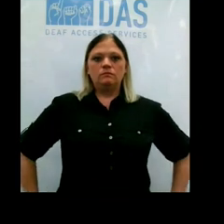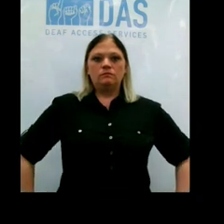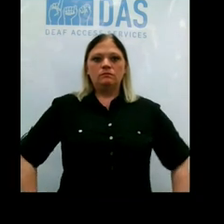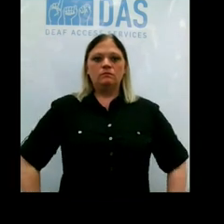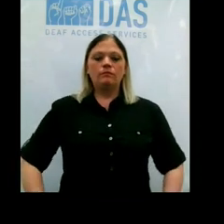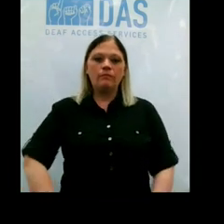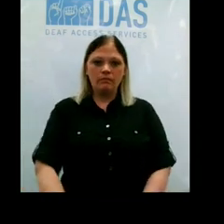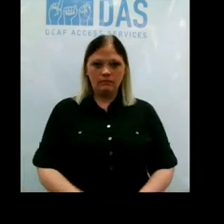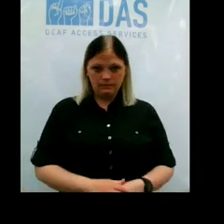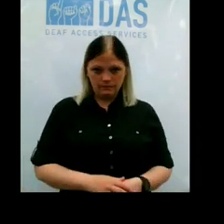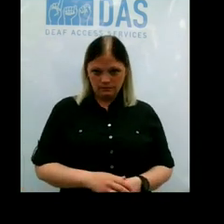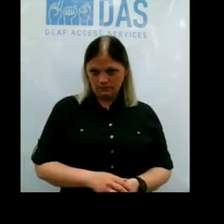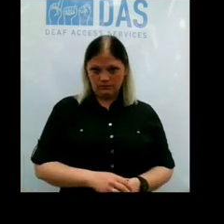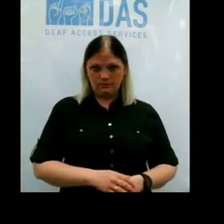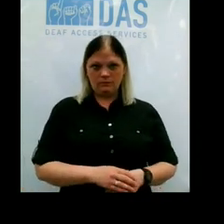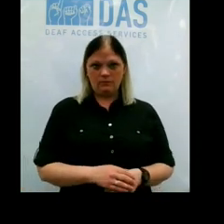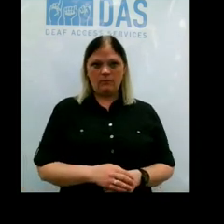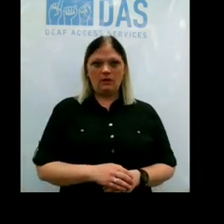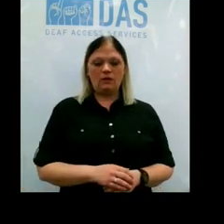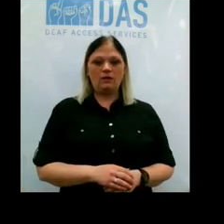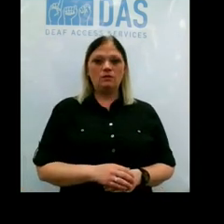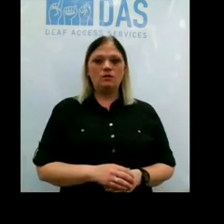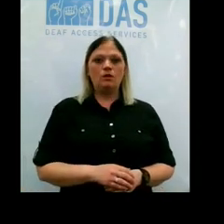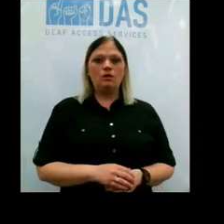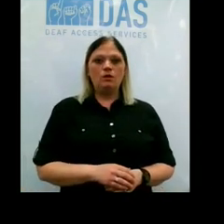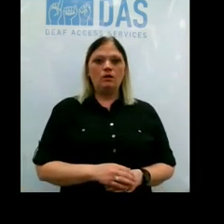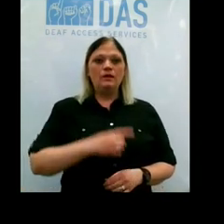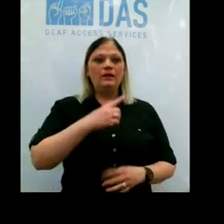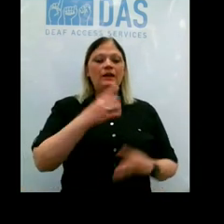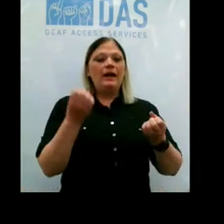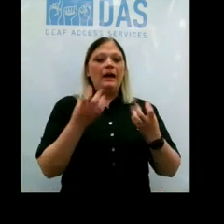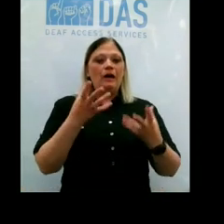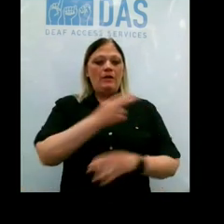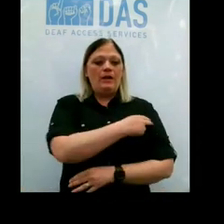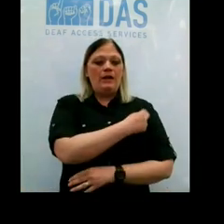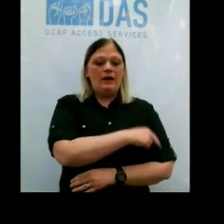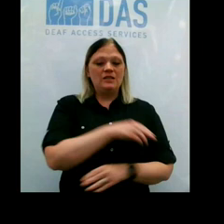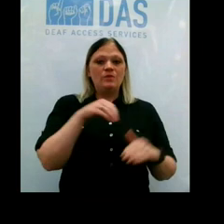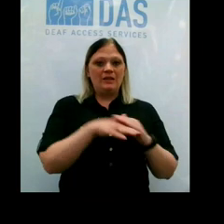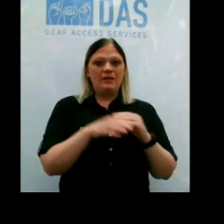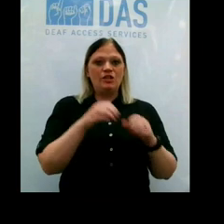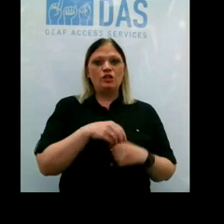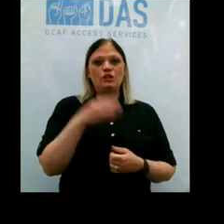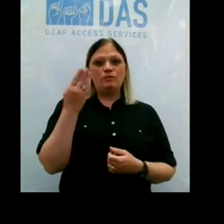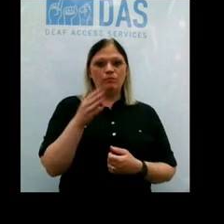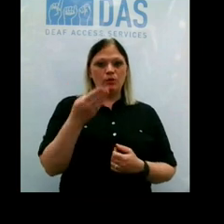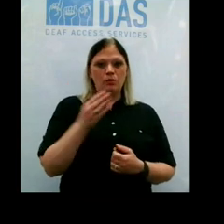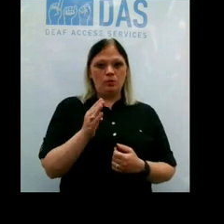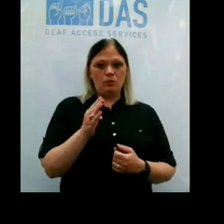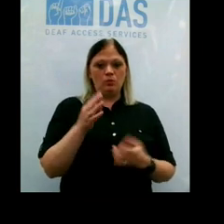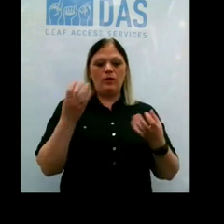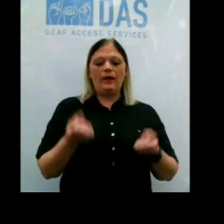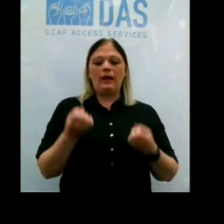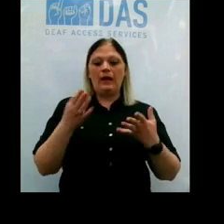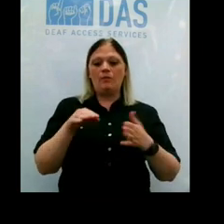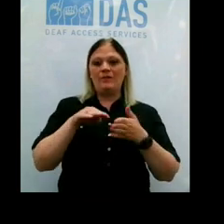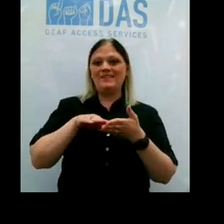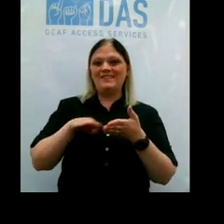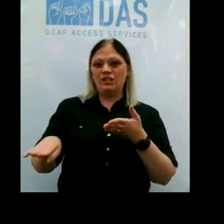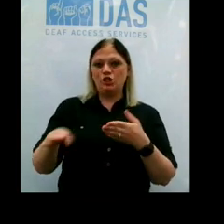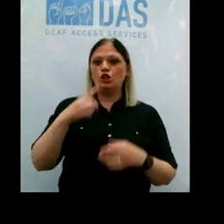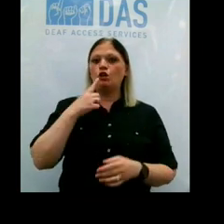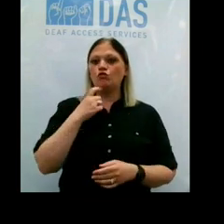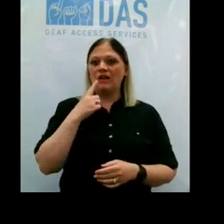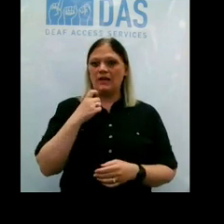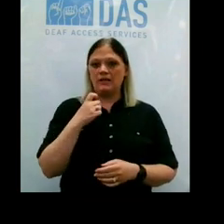data are looking at the number of hospital admissions in blue and the number of hospital discharges in red